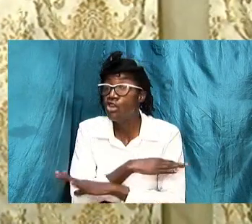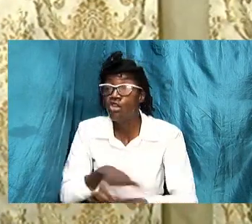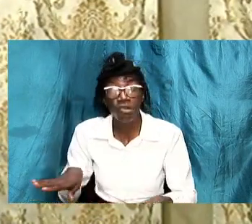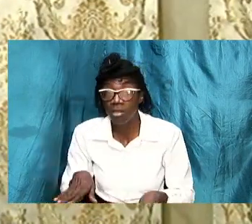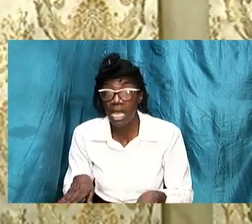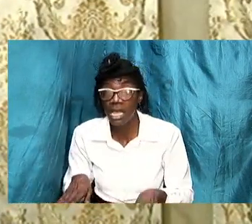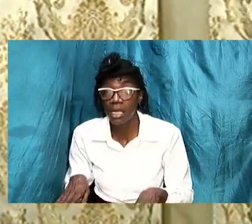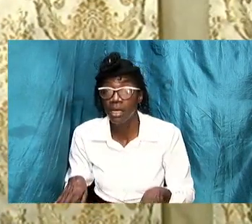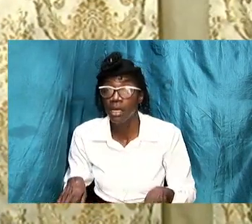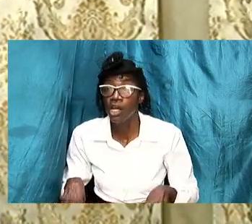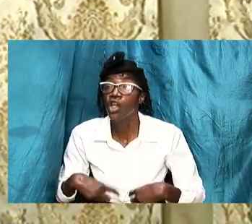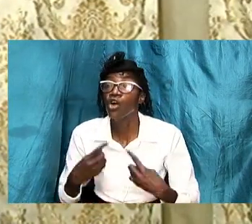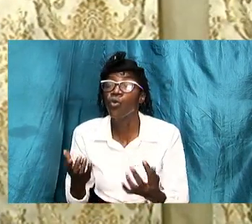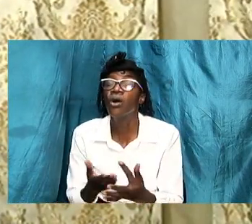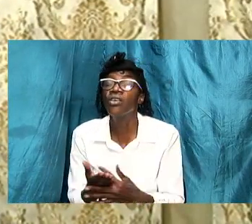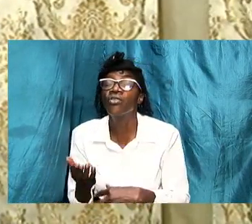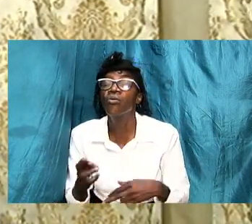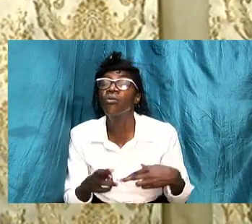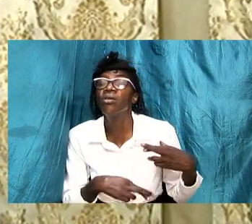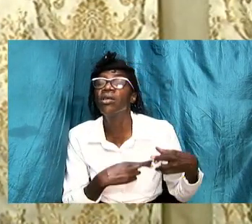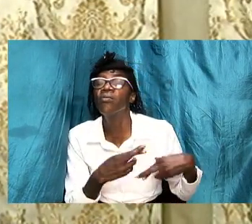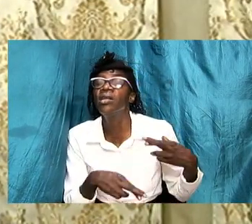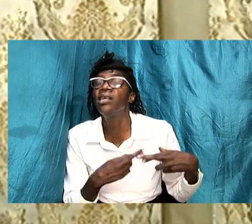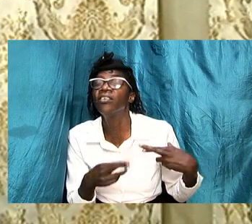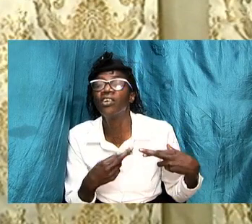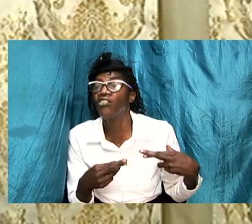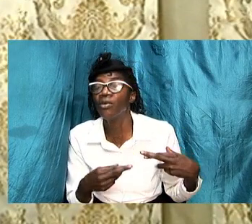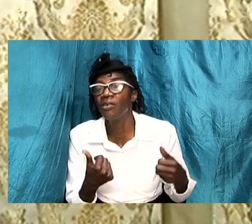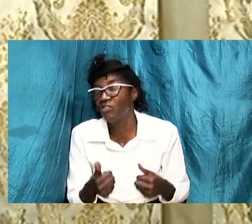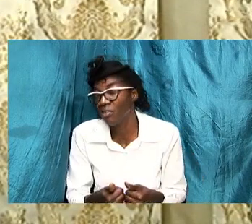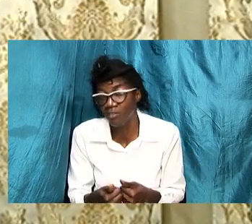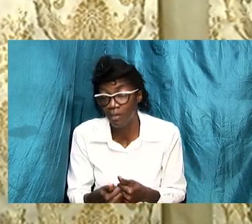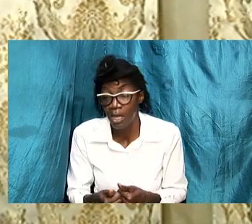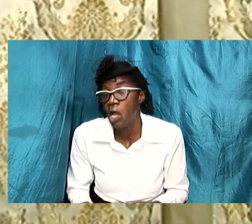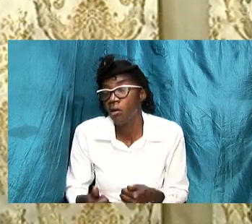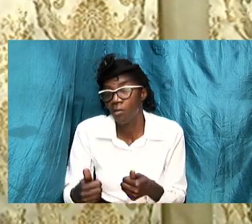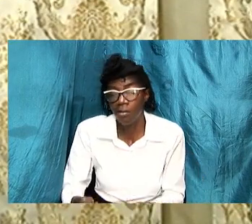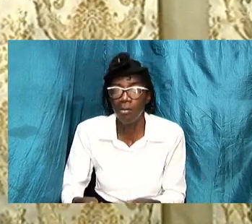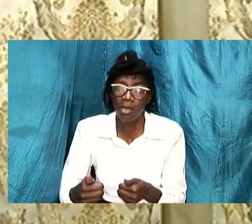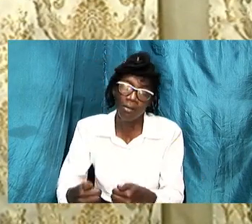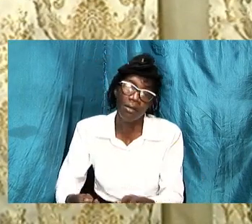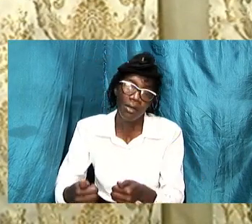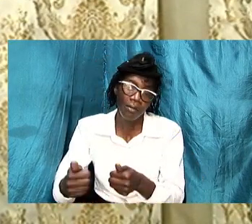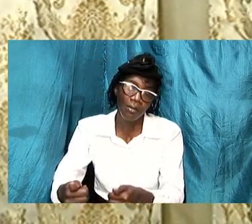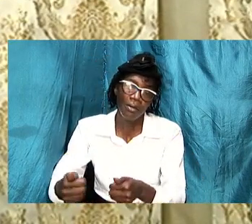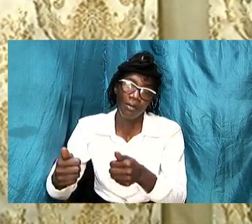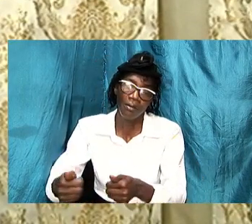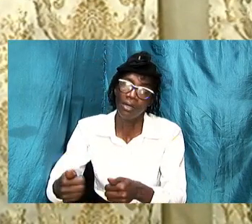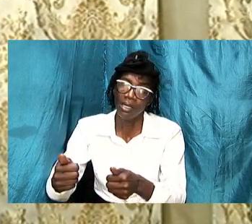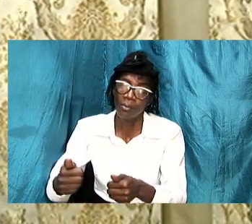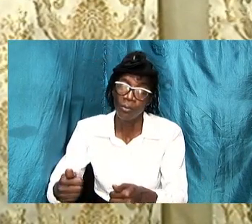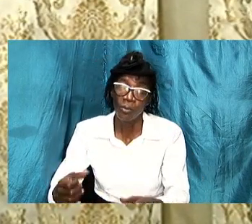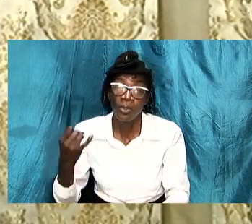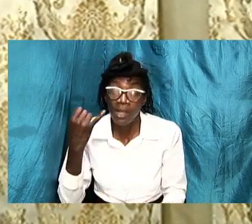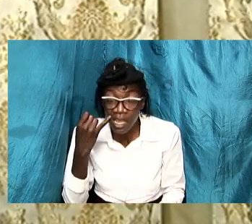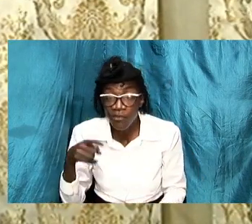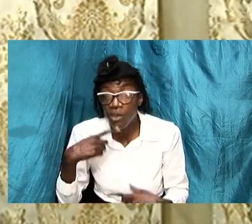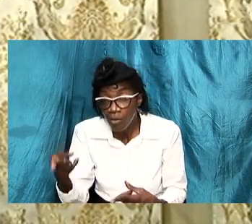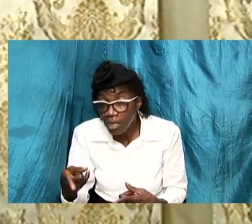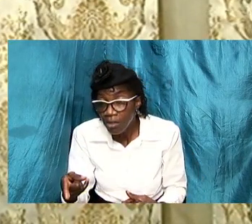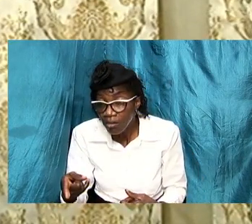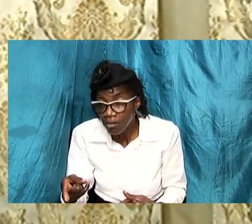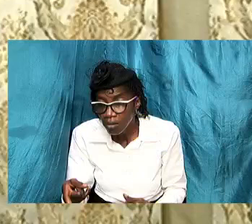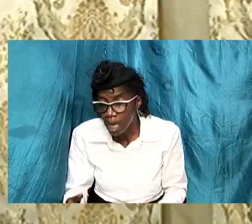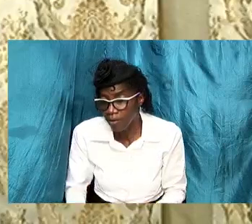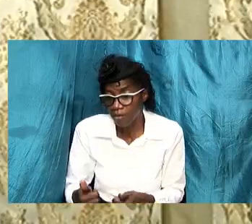on the basis of autopilot if your thing is going through an autopilot brothers